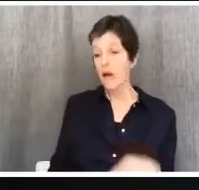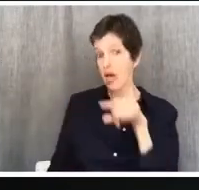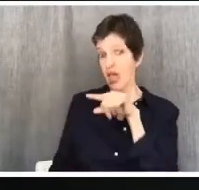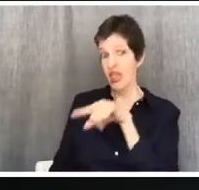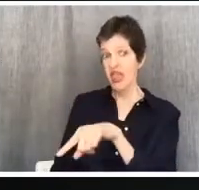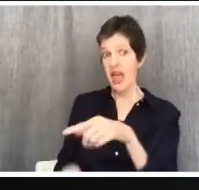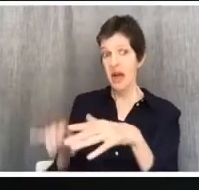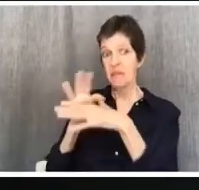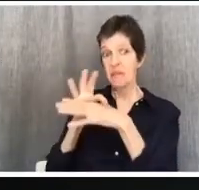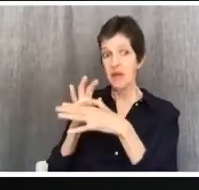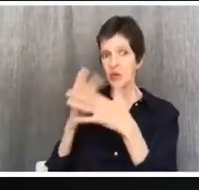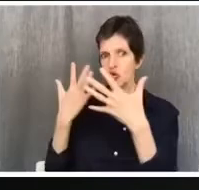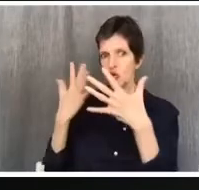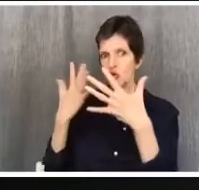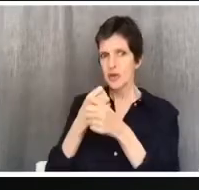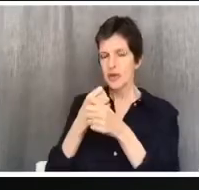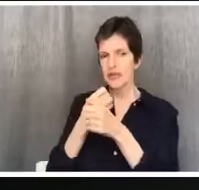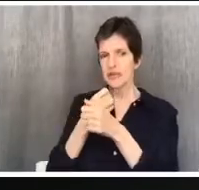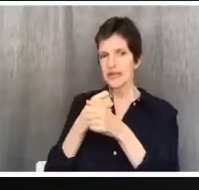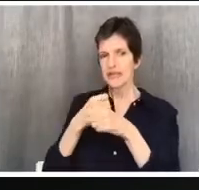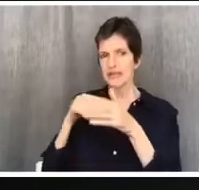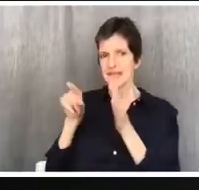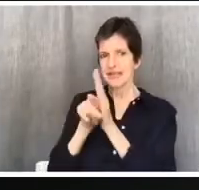then do not eat it.